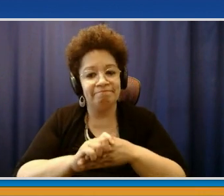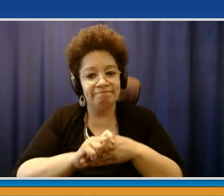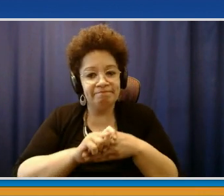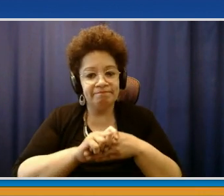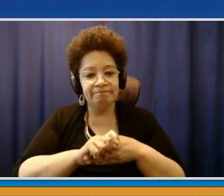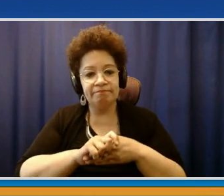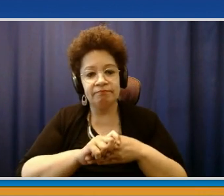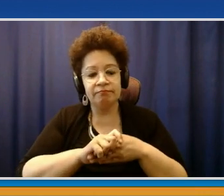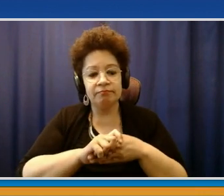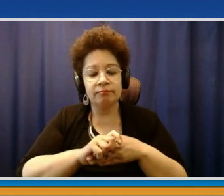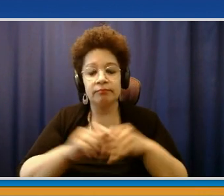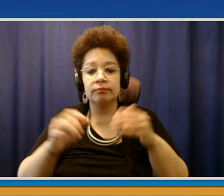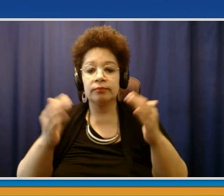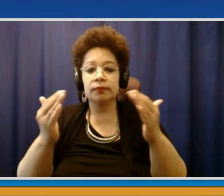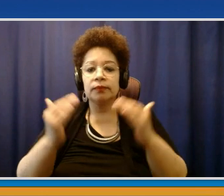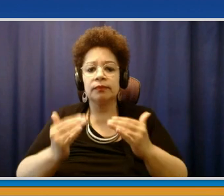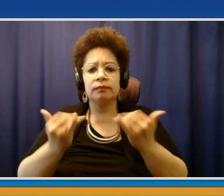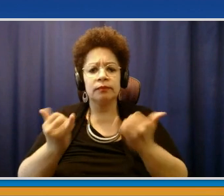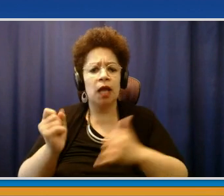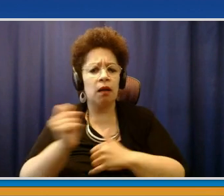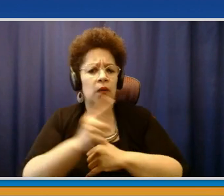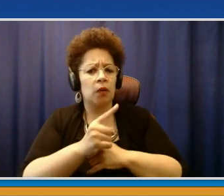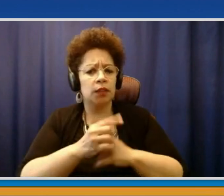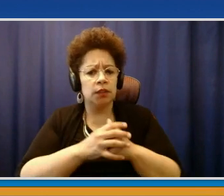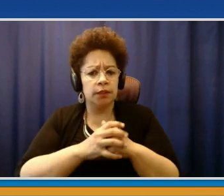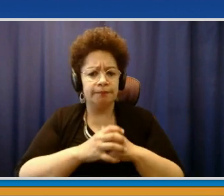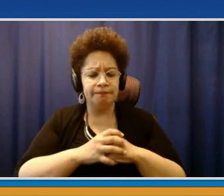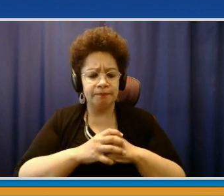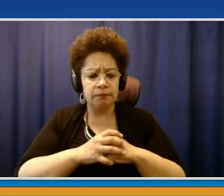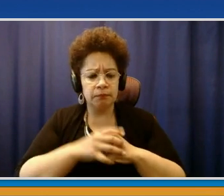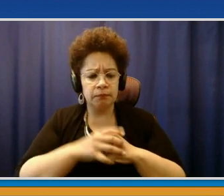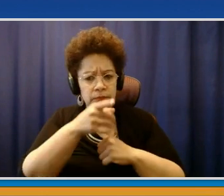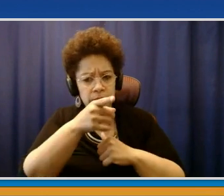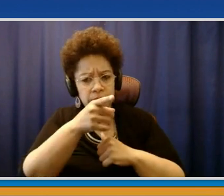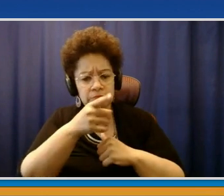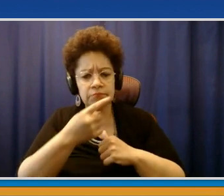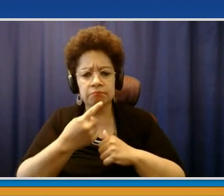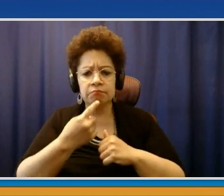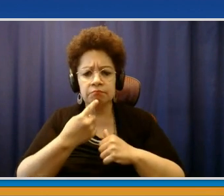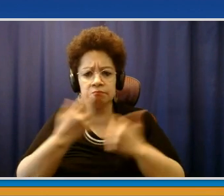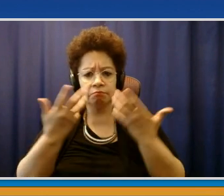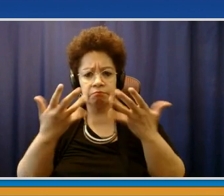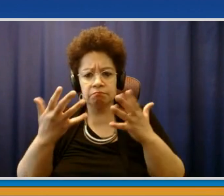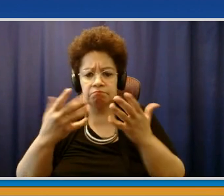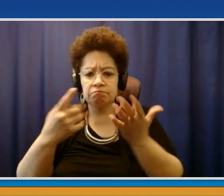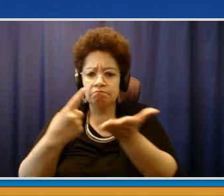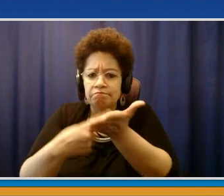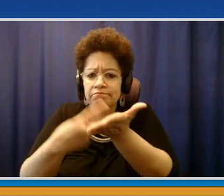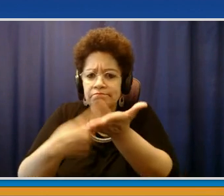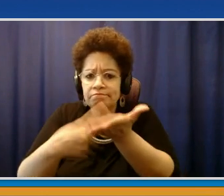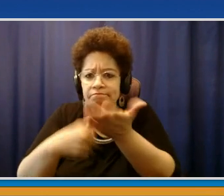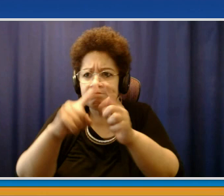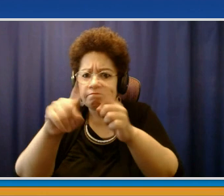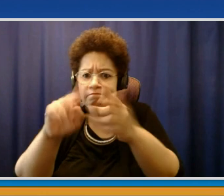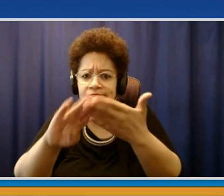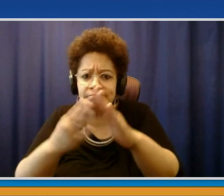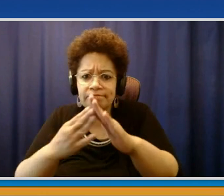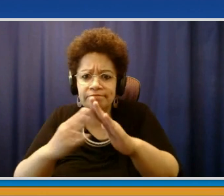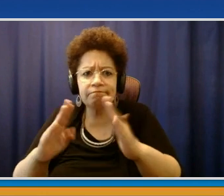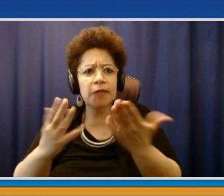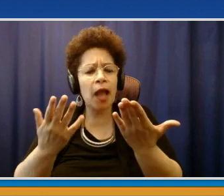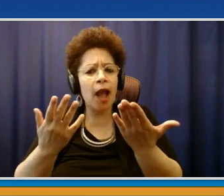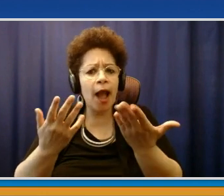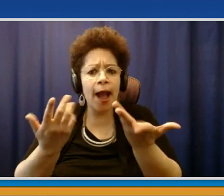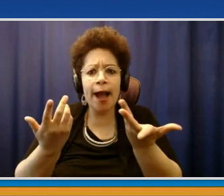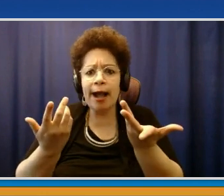importance of coordination and collaboration with municipalities regarding masks and COVID policy. Did you ever have any conversations